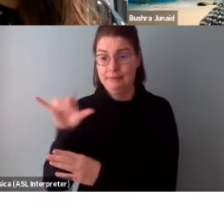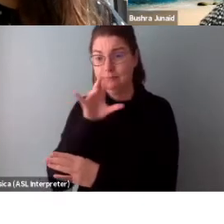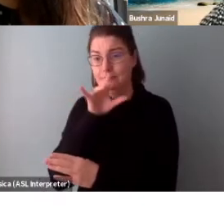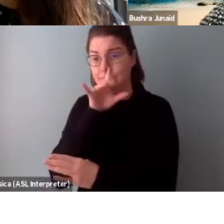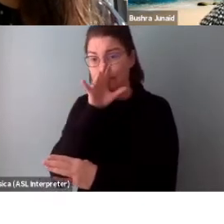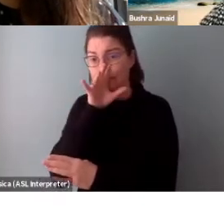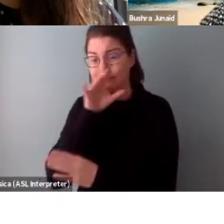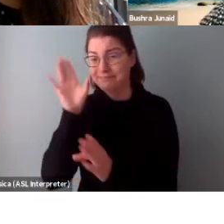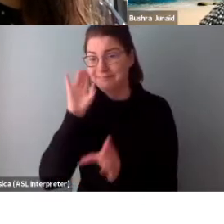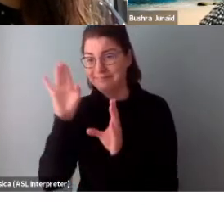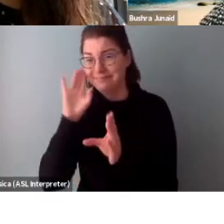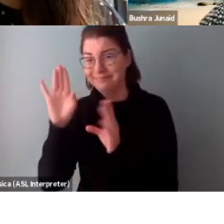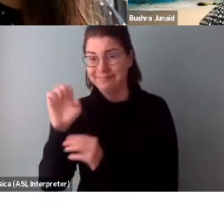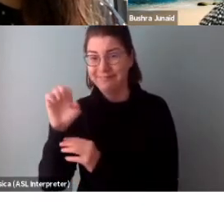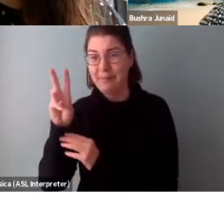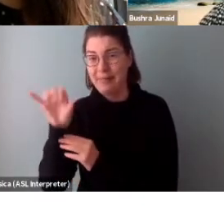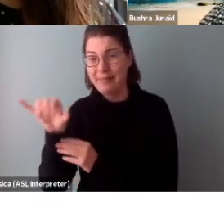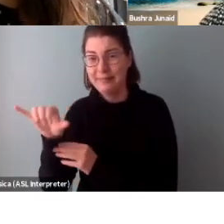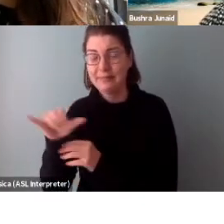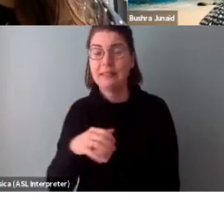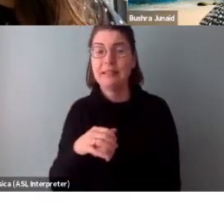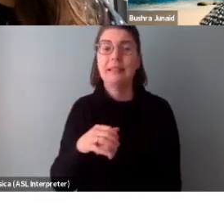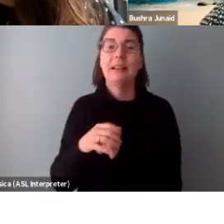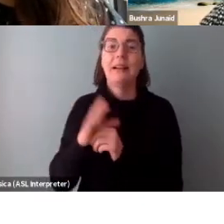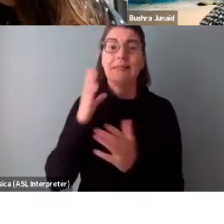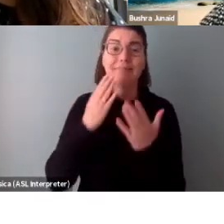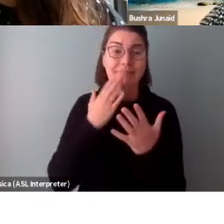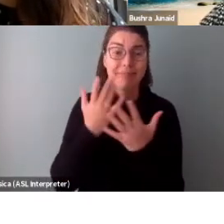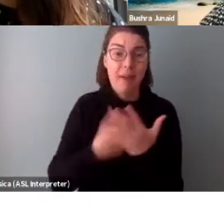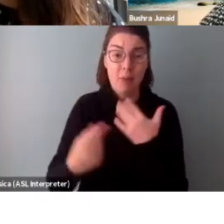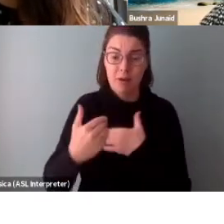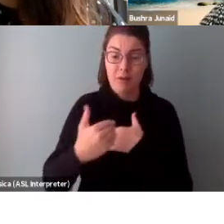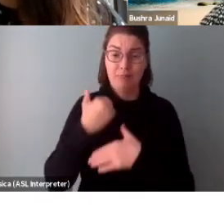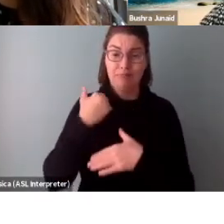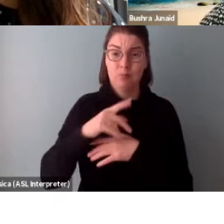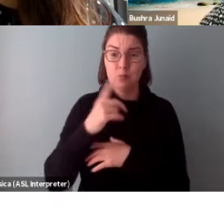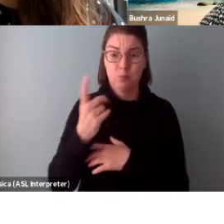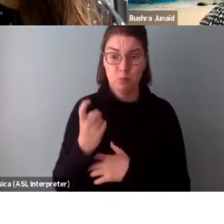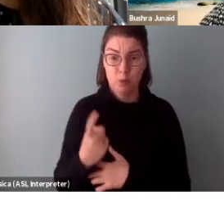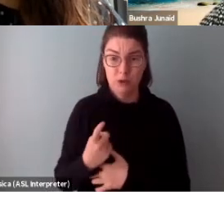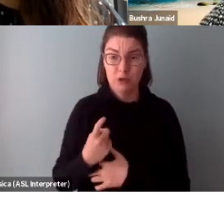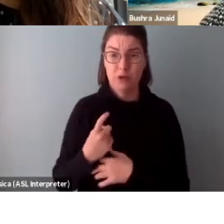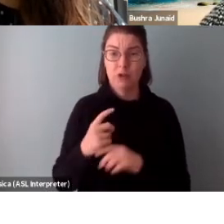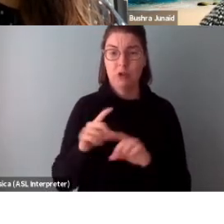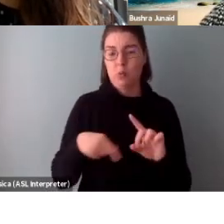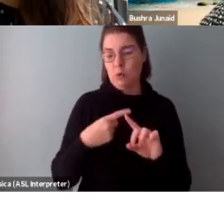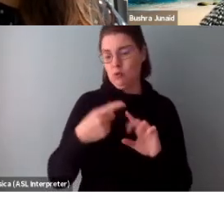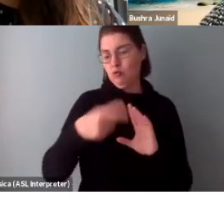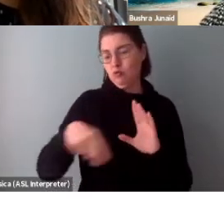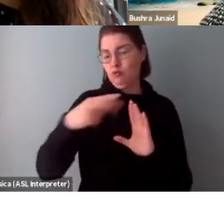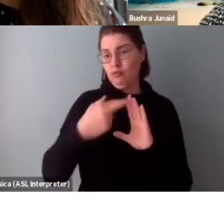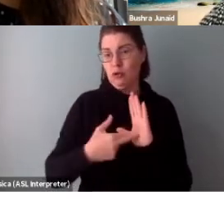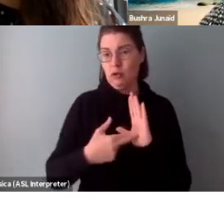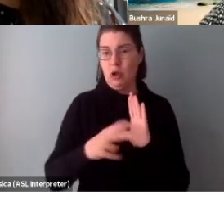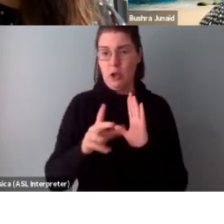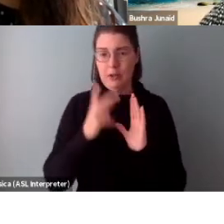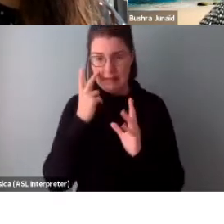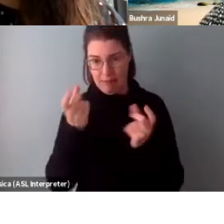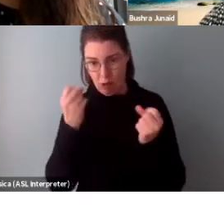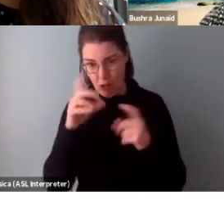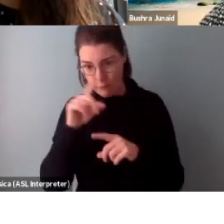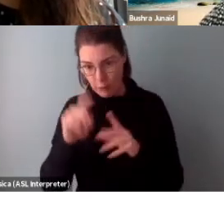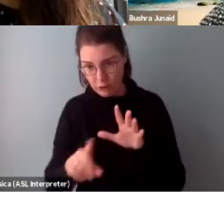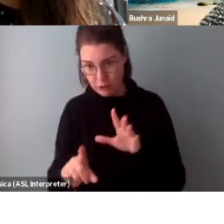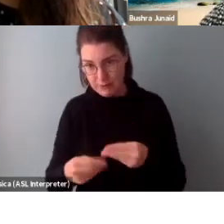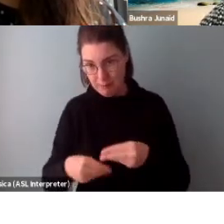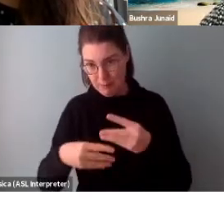This is Emily here. So thanks to everyone who submitted questions when they registered and also I see lots of questions